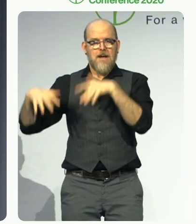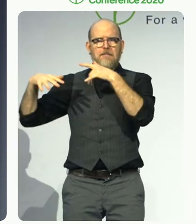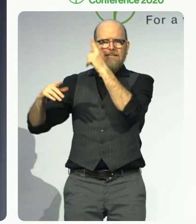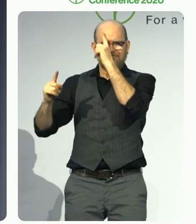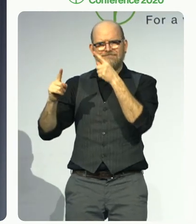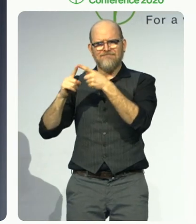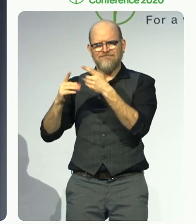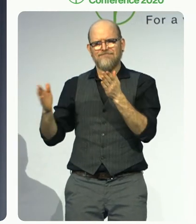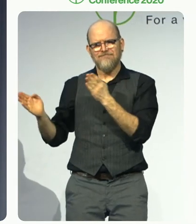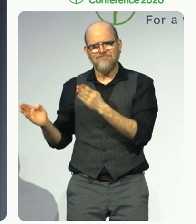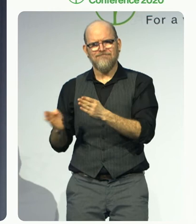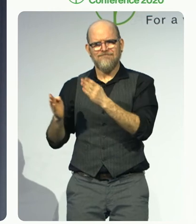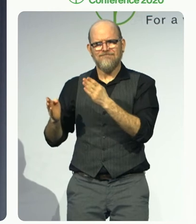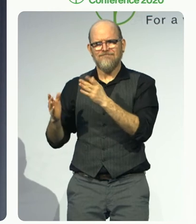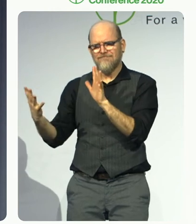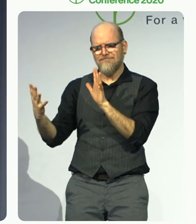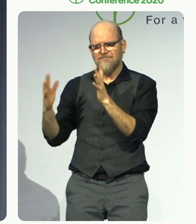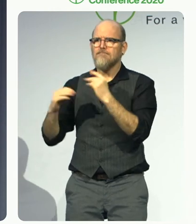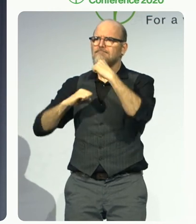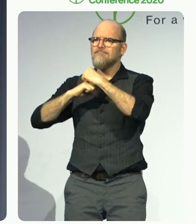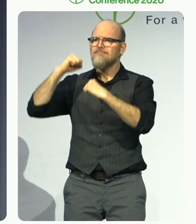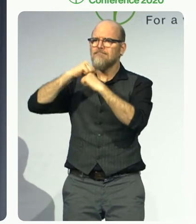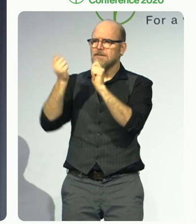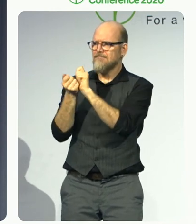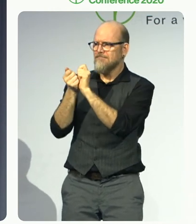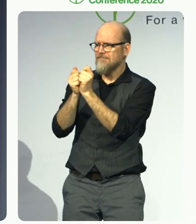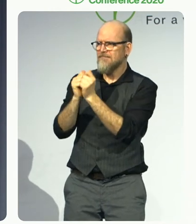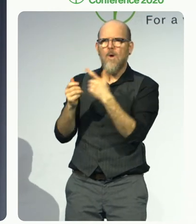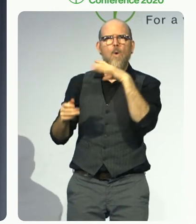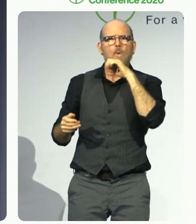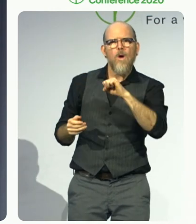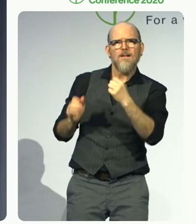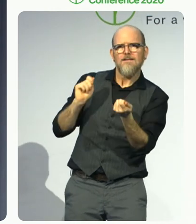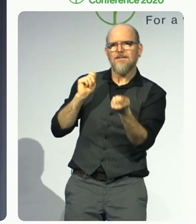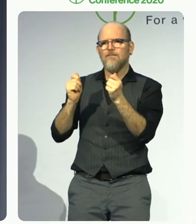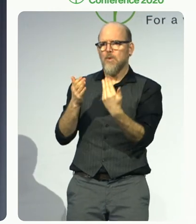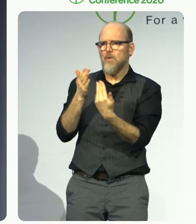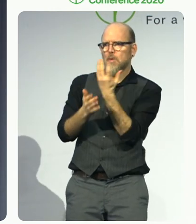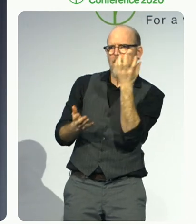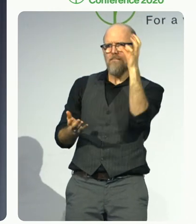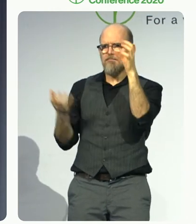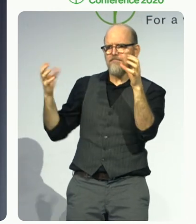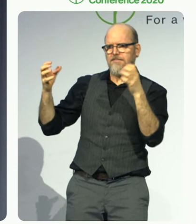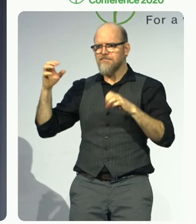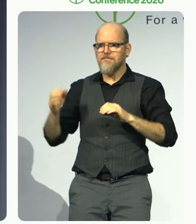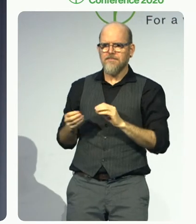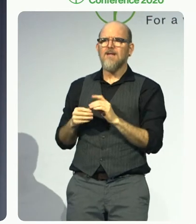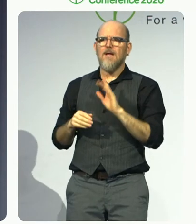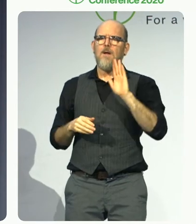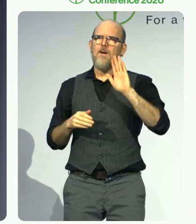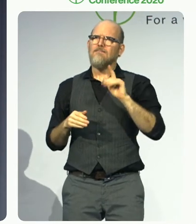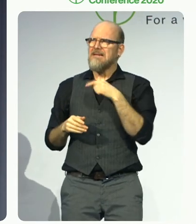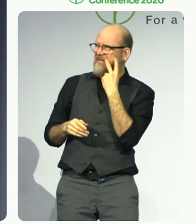But it is more democracy, mediation process must also become more accessible.